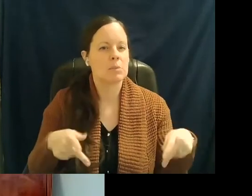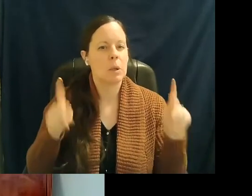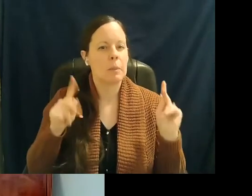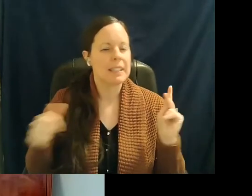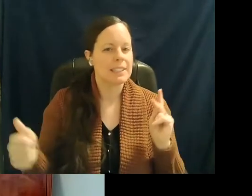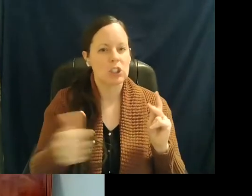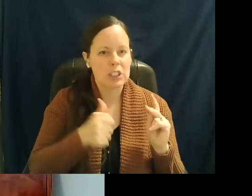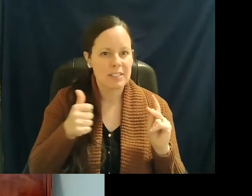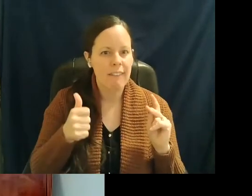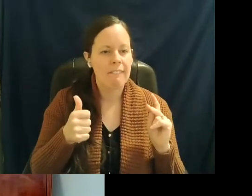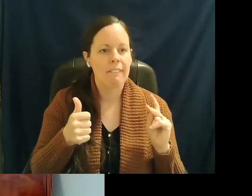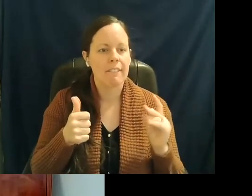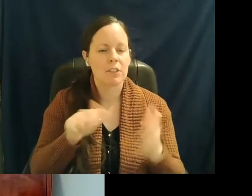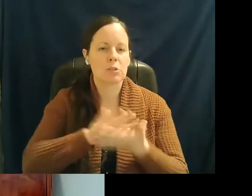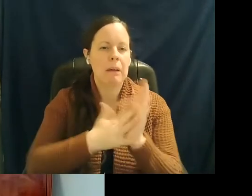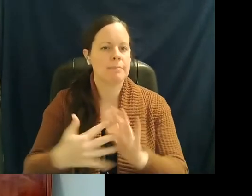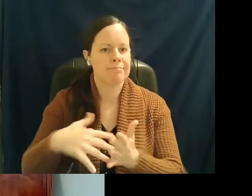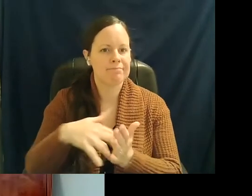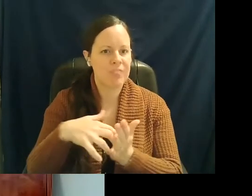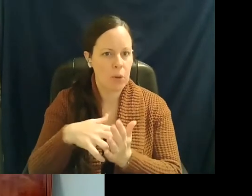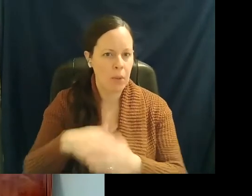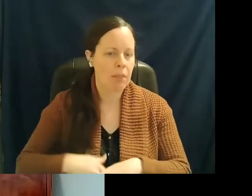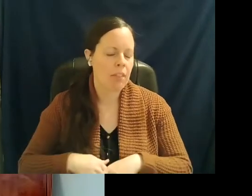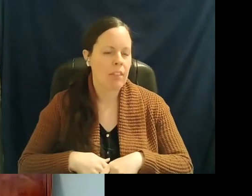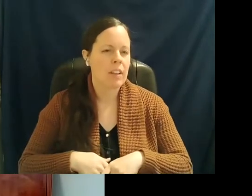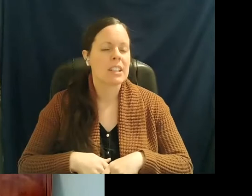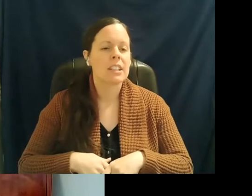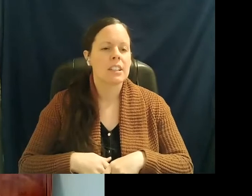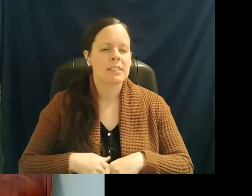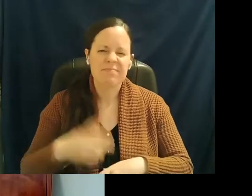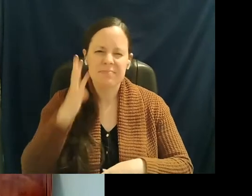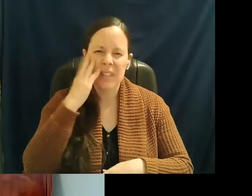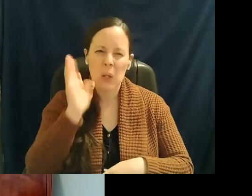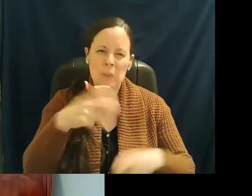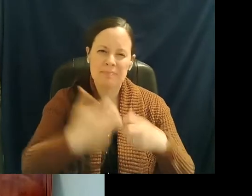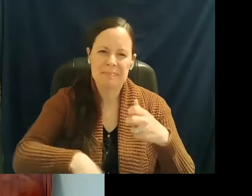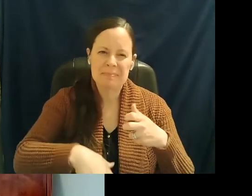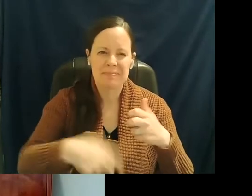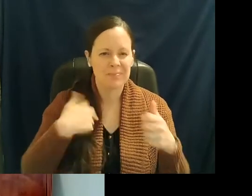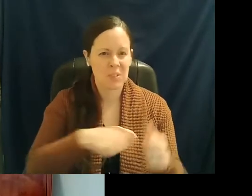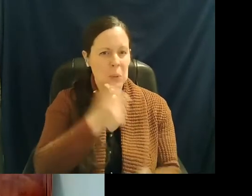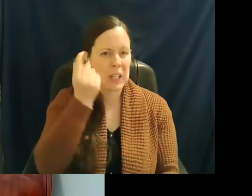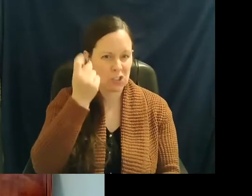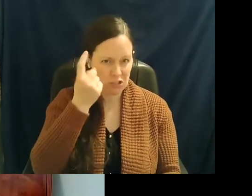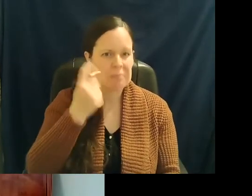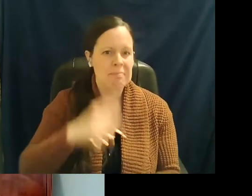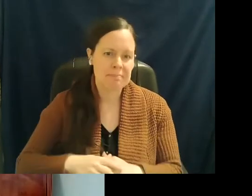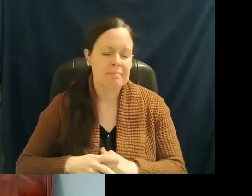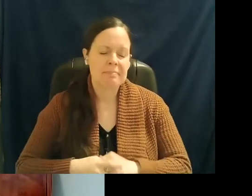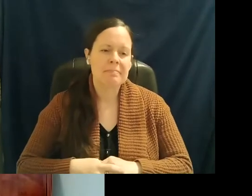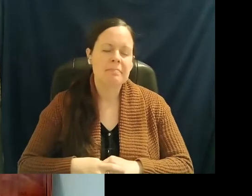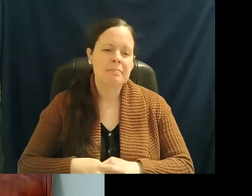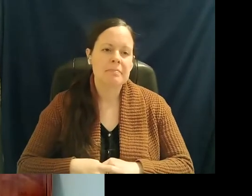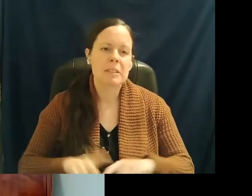just vulnerable. So it's difficult. We understand that. But